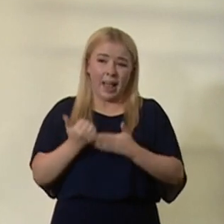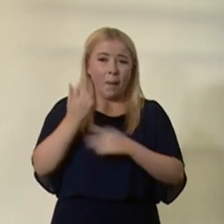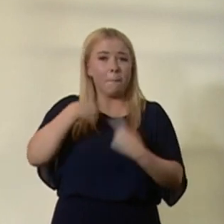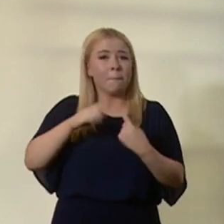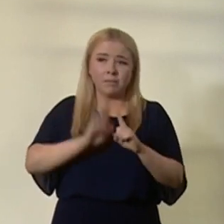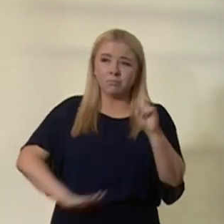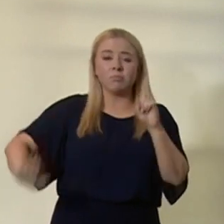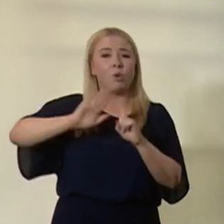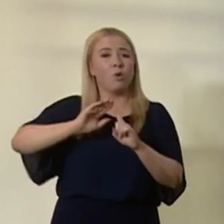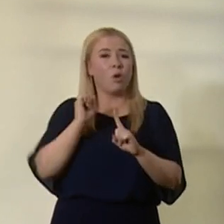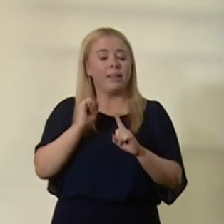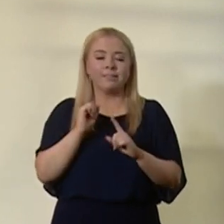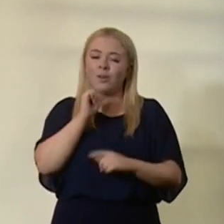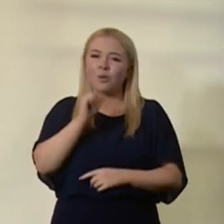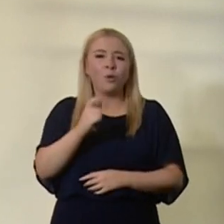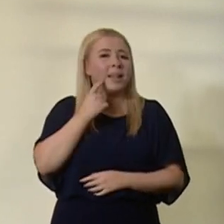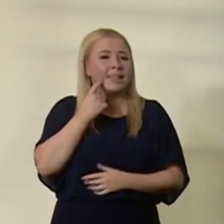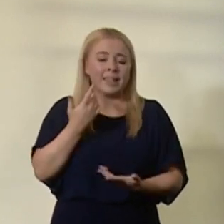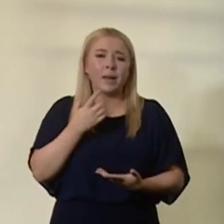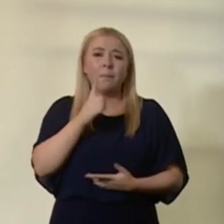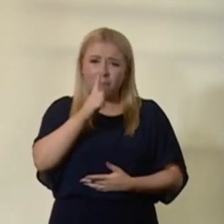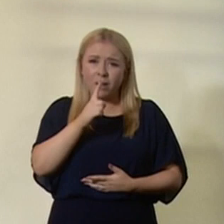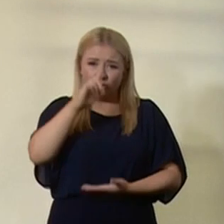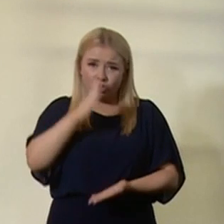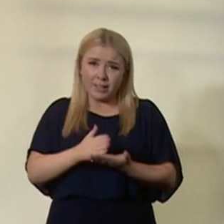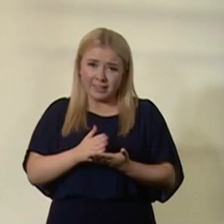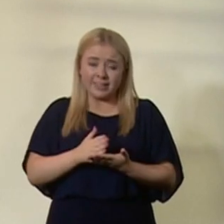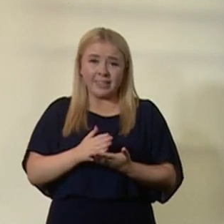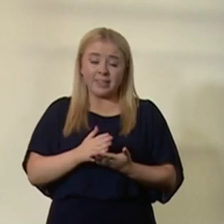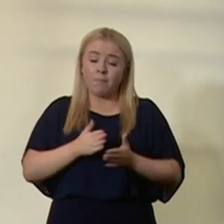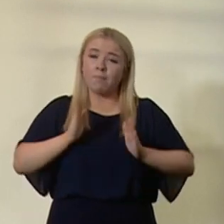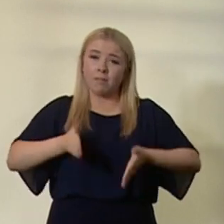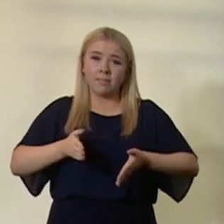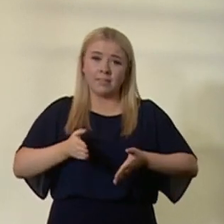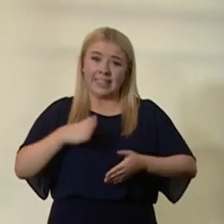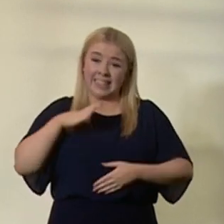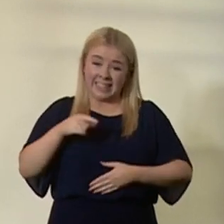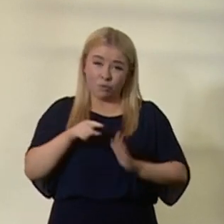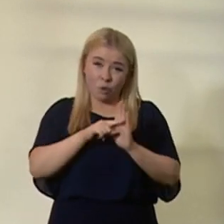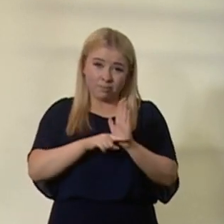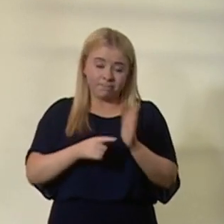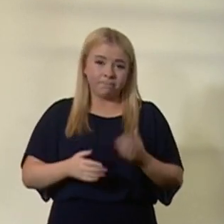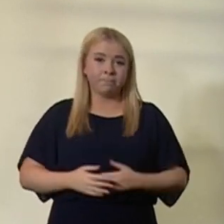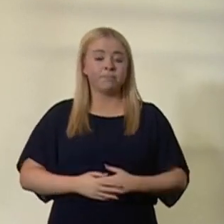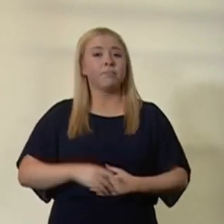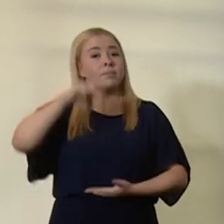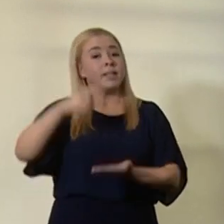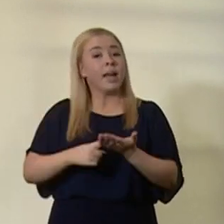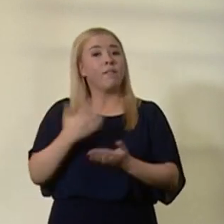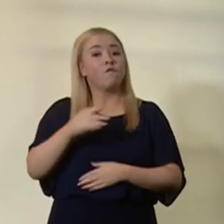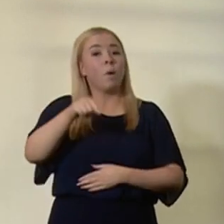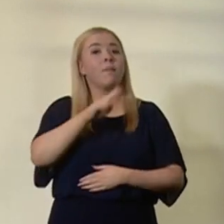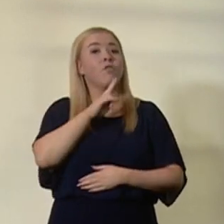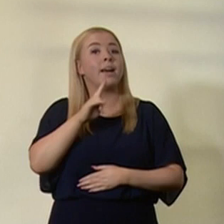They are not easy, but please believe me when I say they are essential. We have decided that from